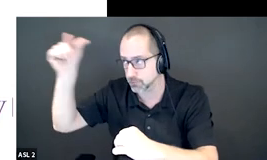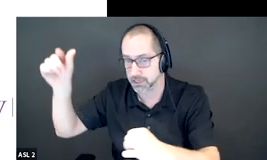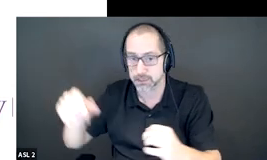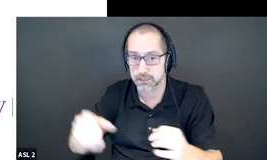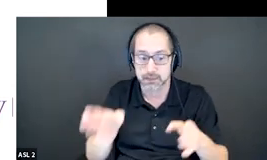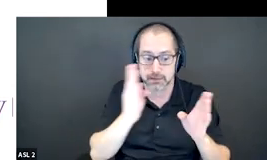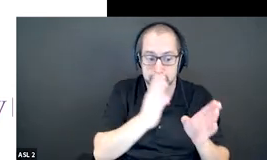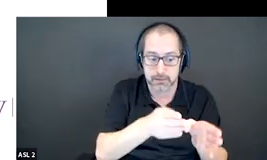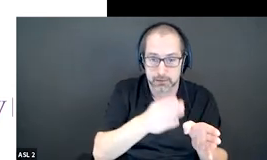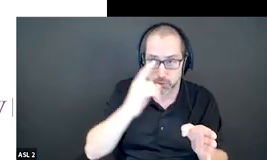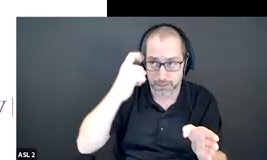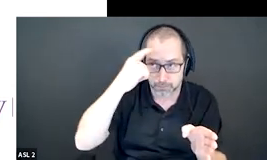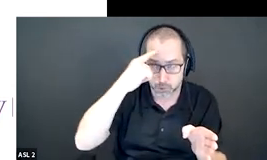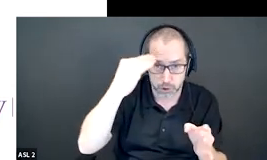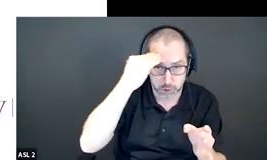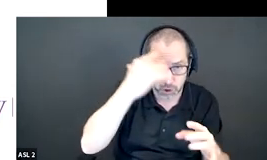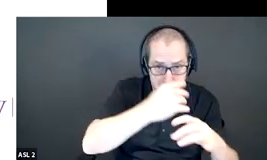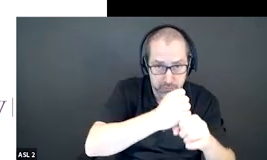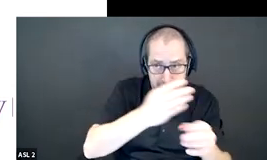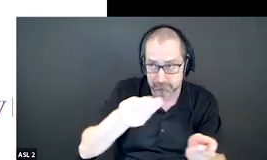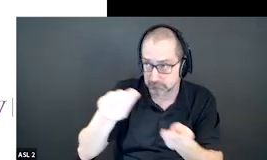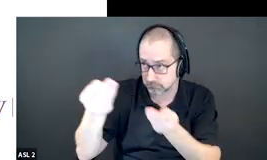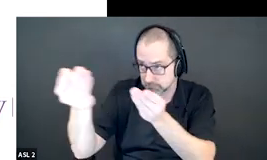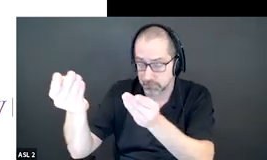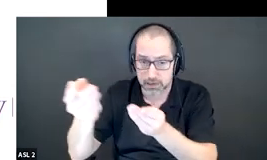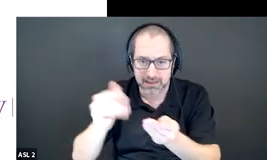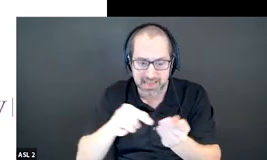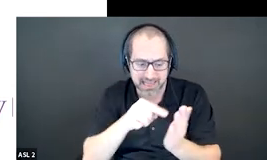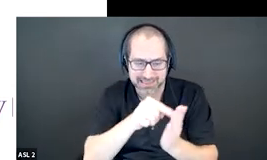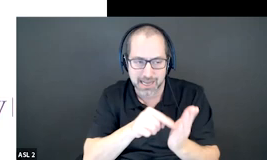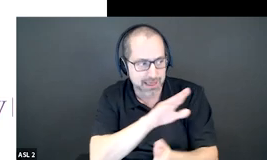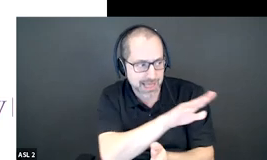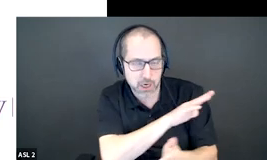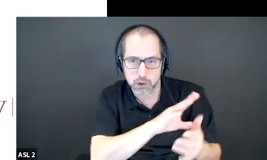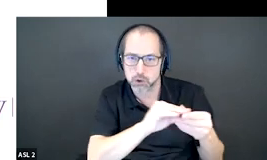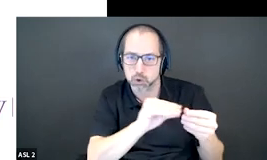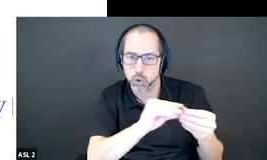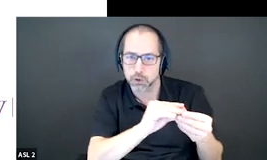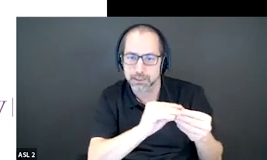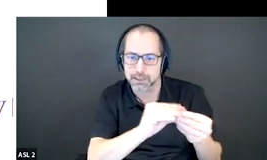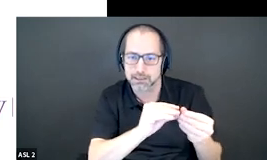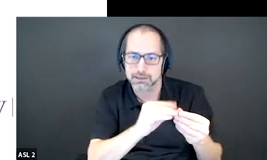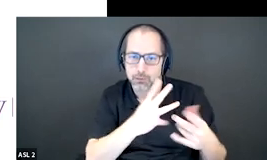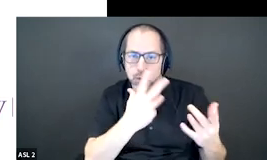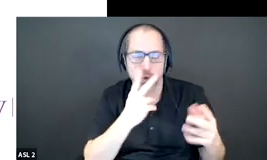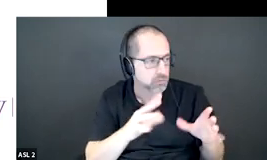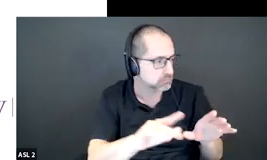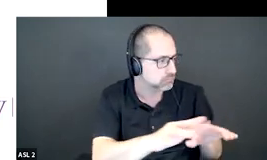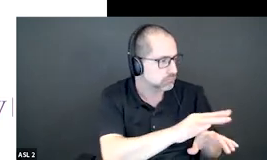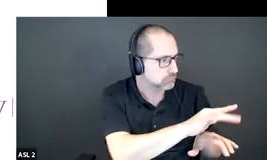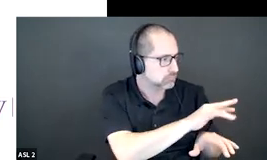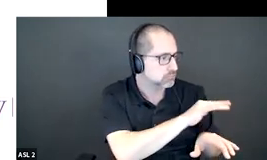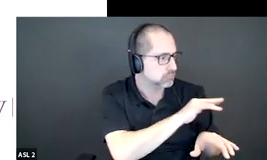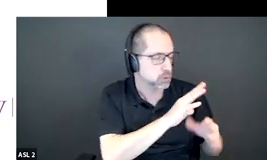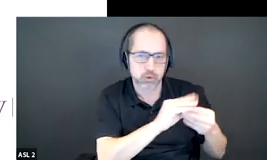we were able to use the stories um that were shared to summarize what our participant what our participants wanted